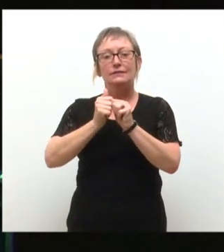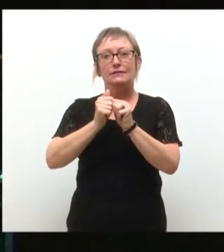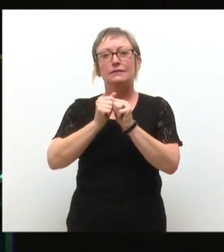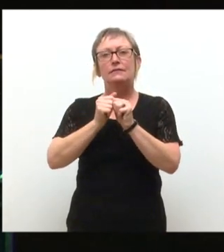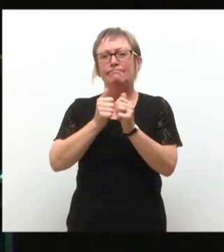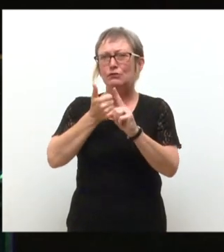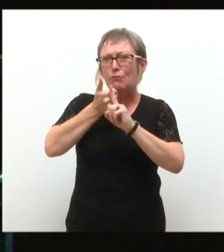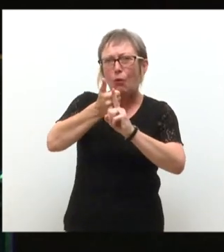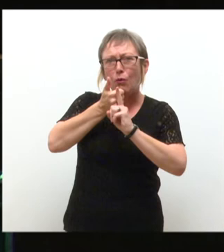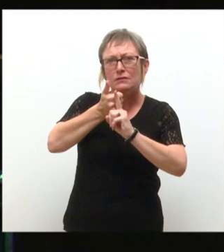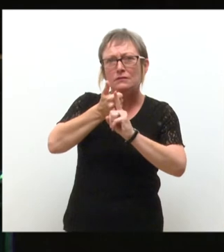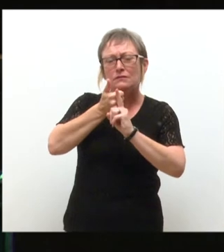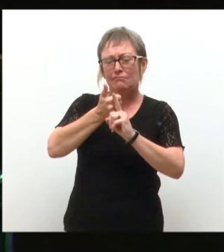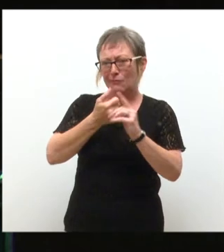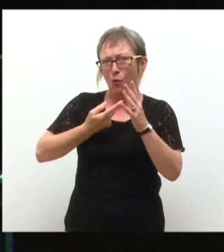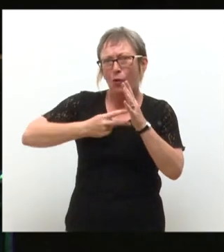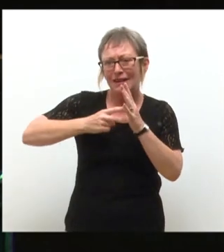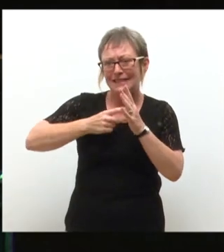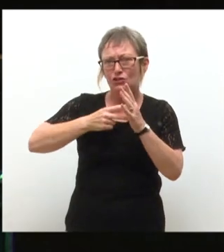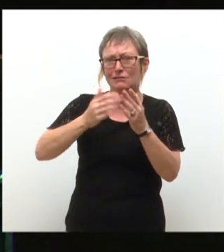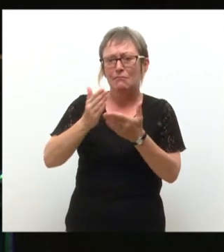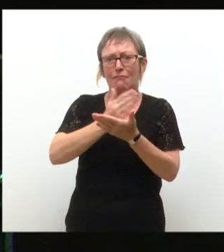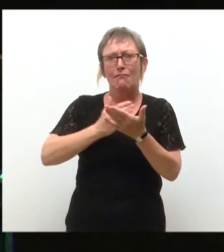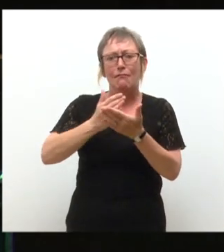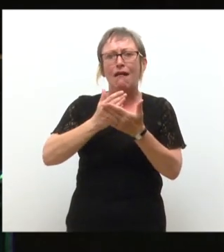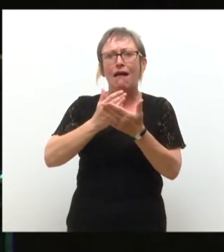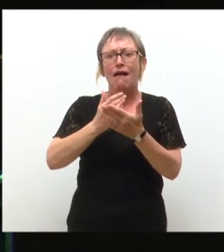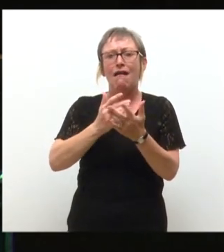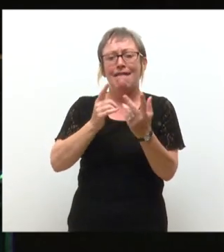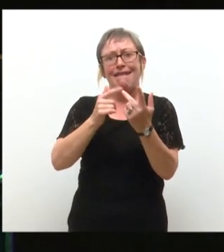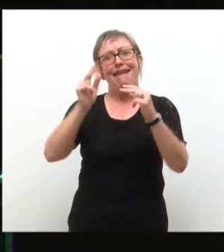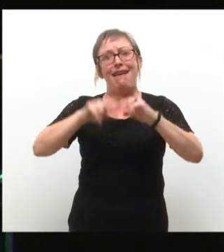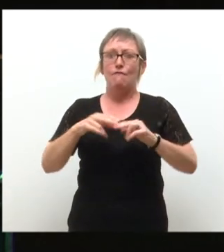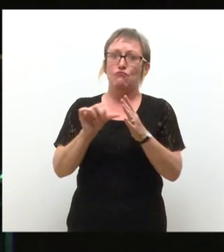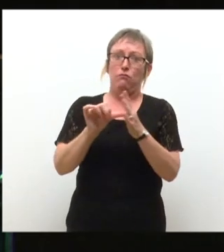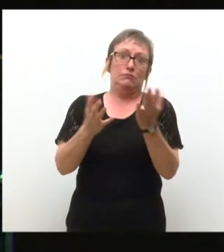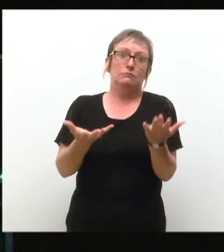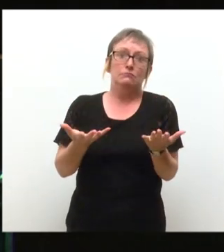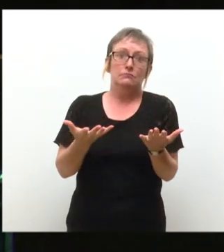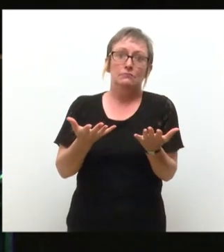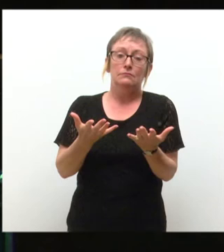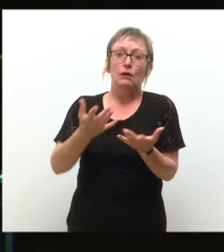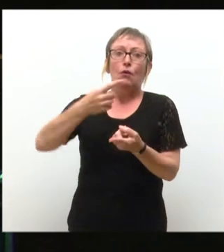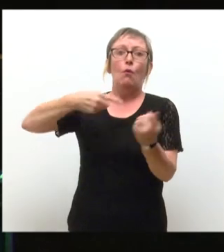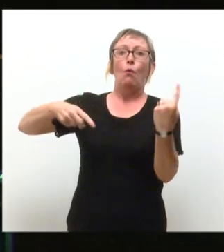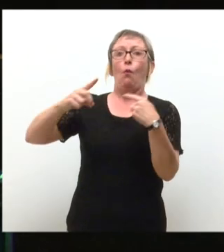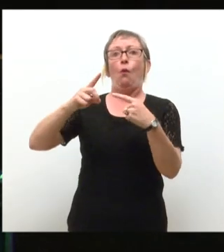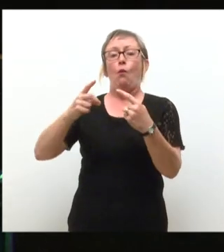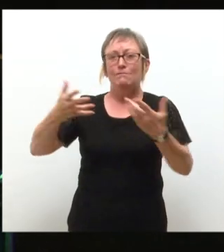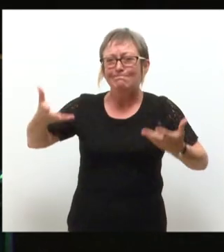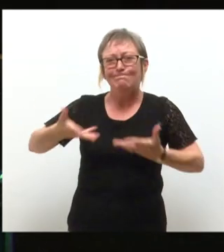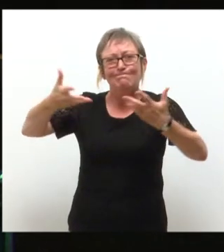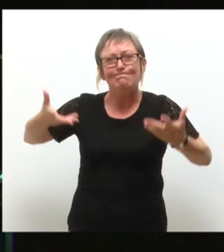of support organisations to help you if you have issues. And everybody is willing you